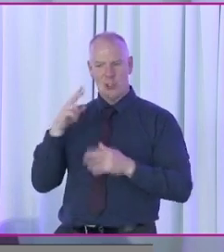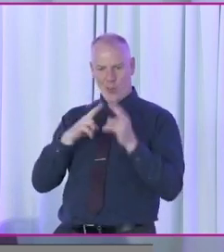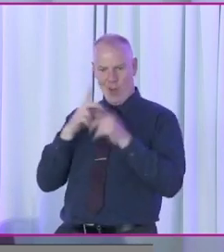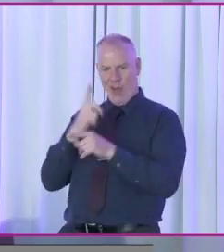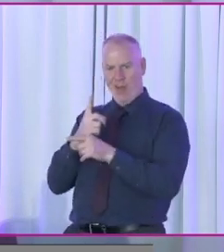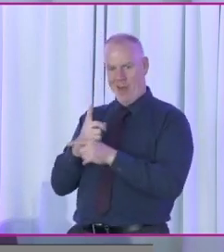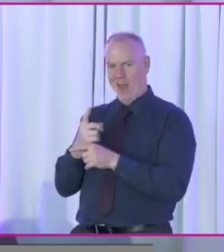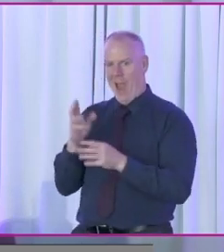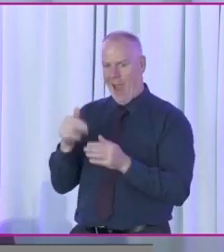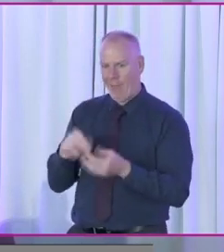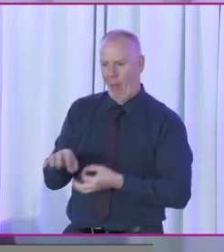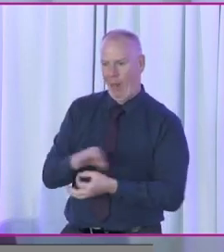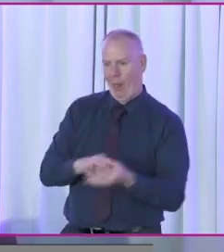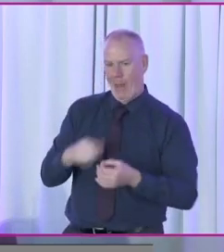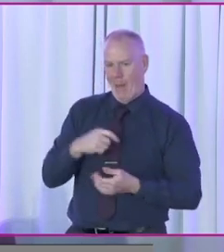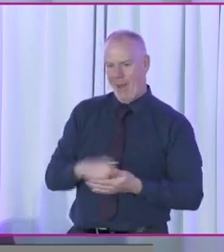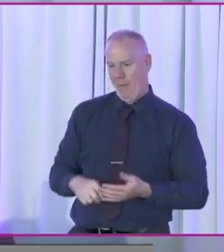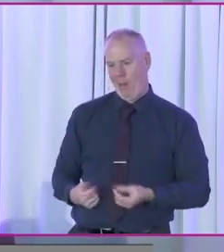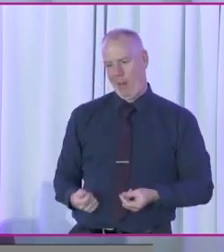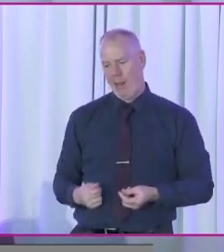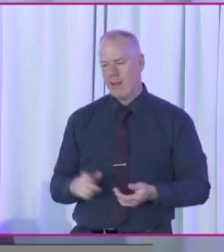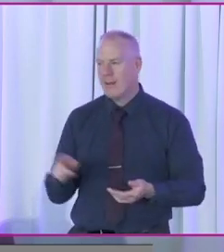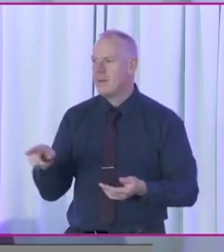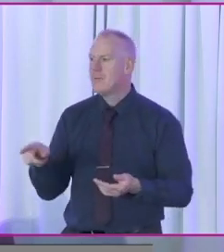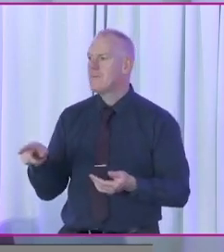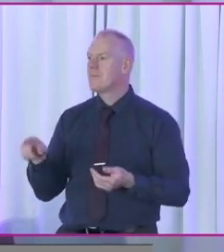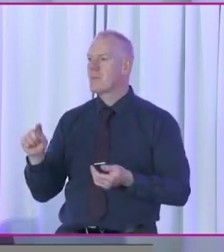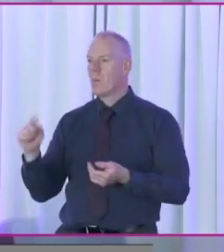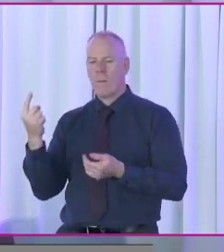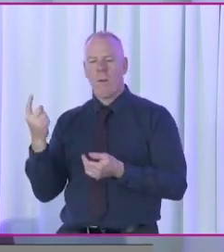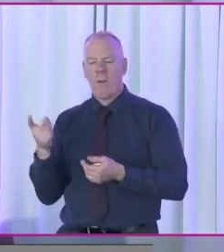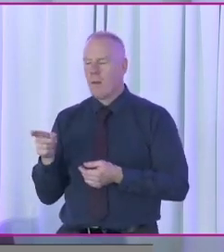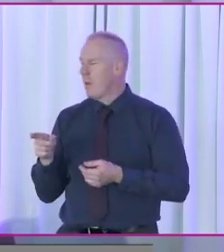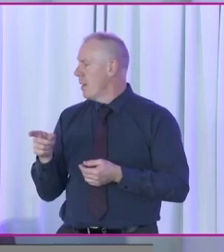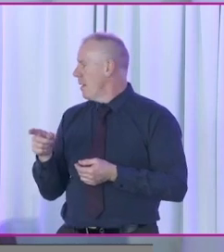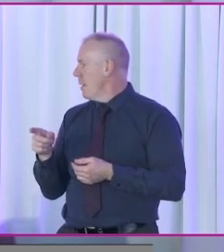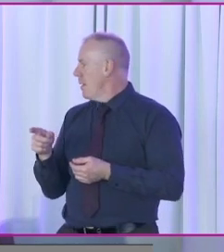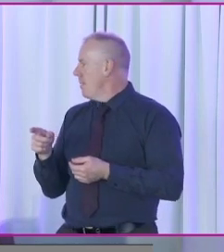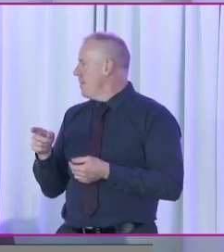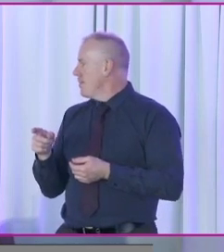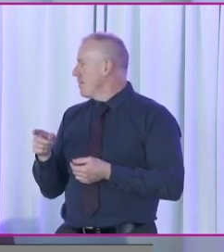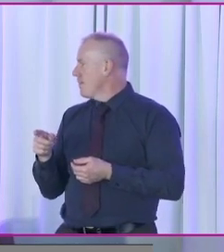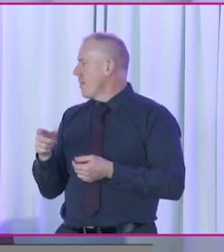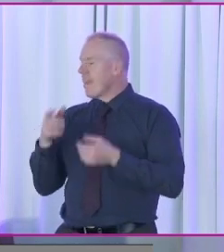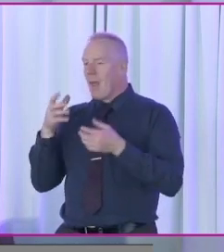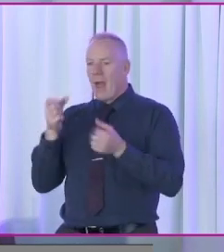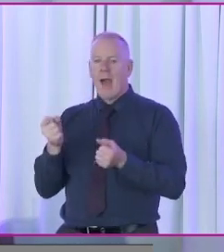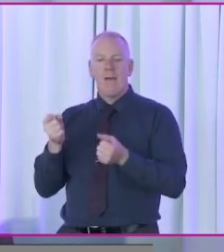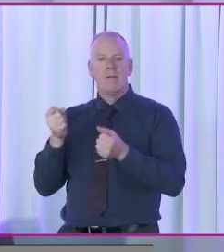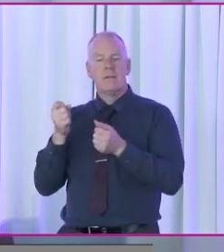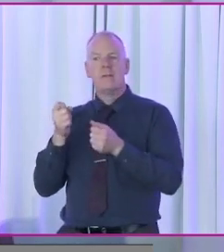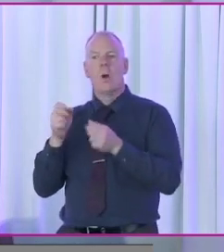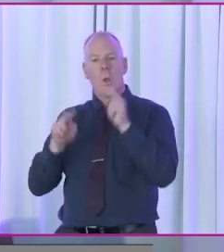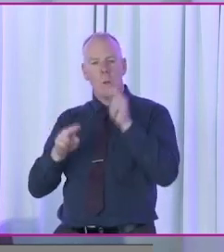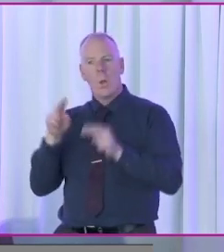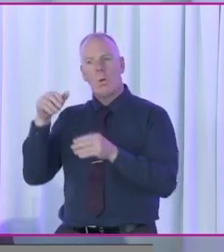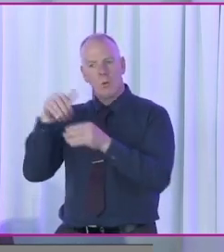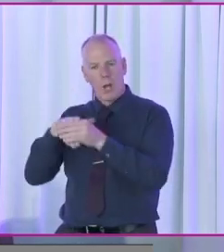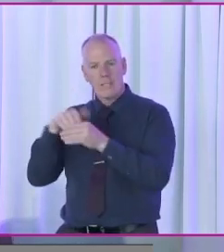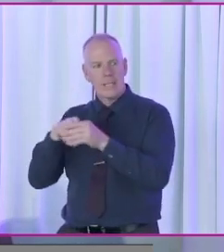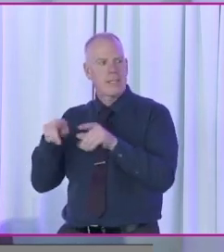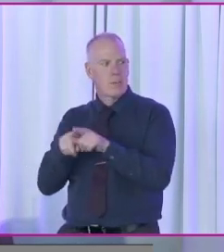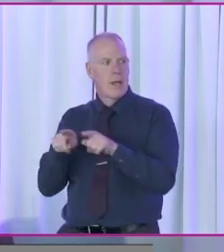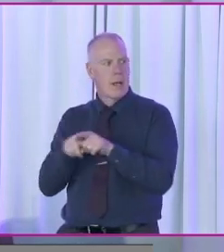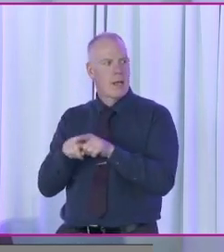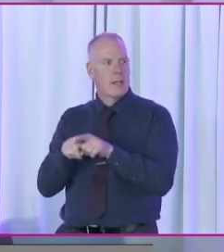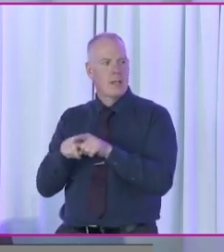in another way. But like, another thing is, so we have, there's also just finally, a new context. Now